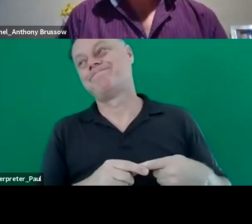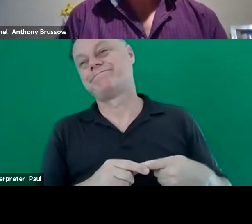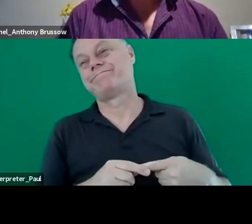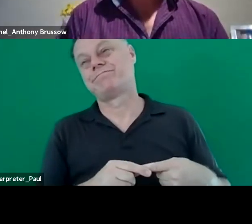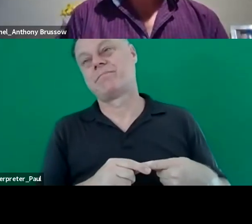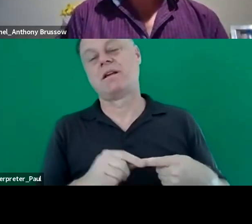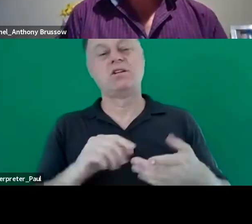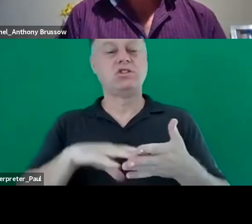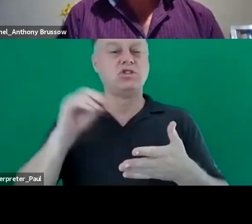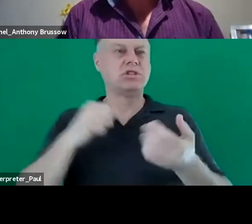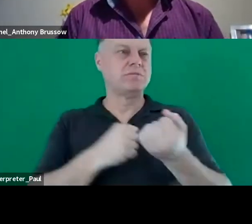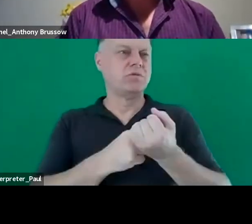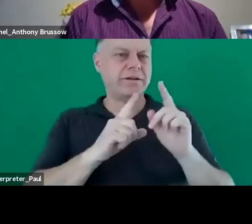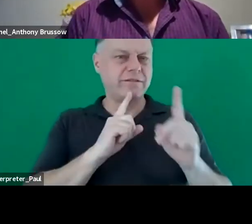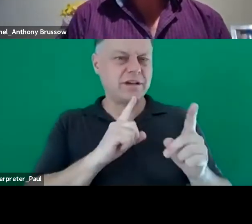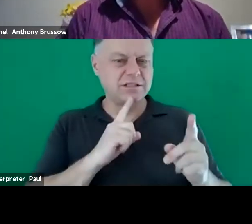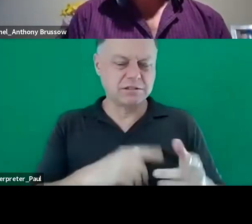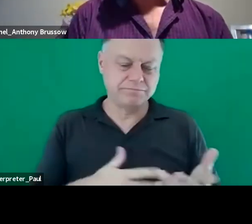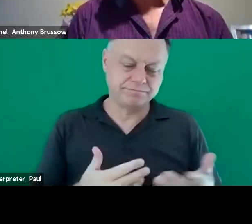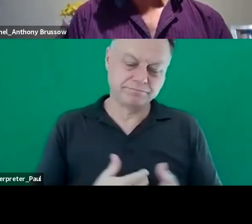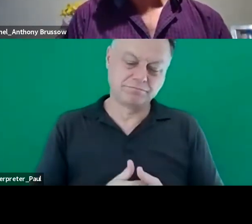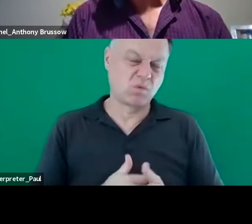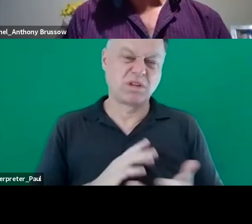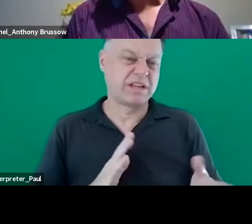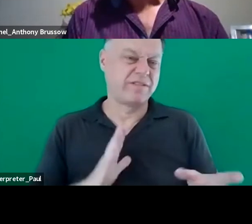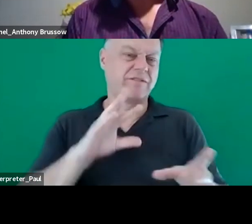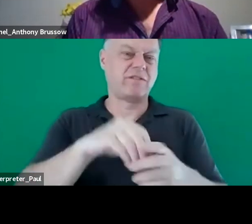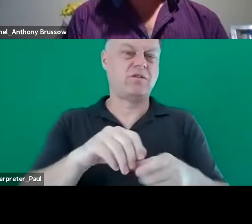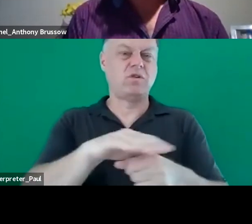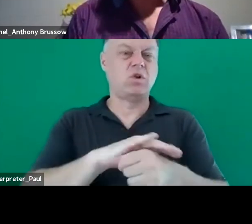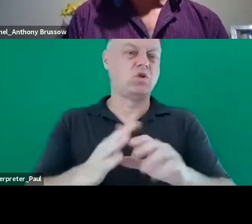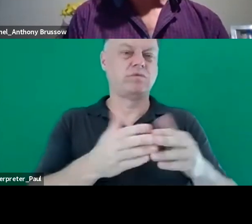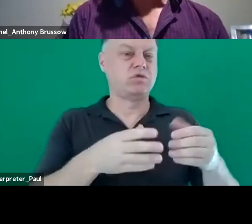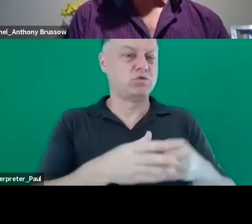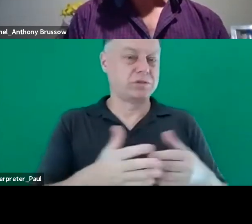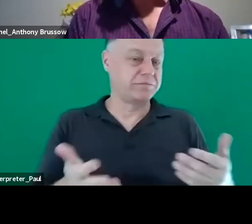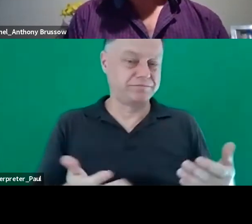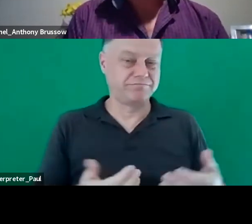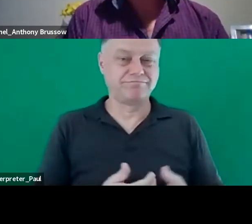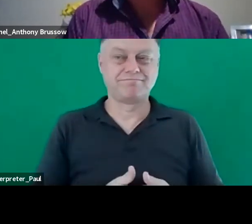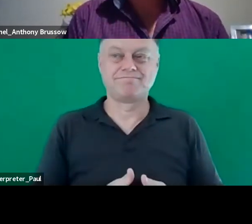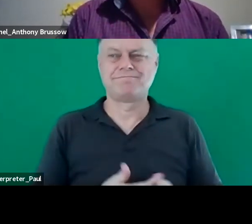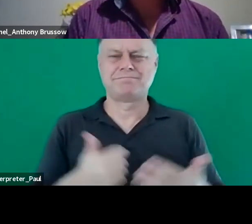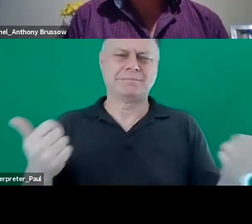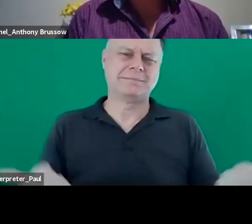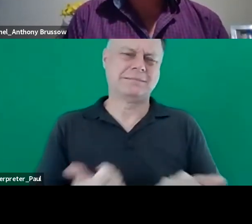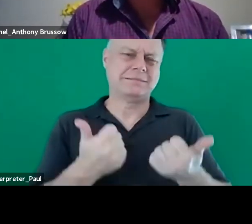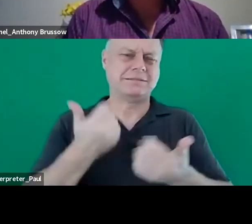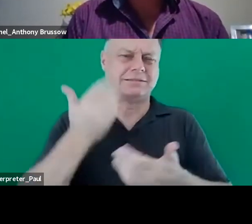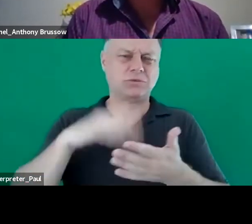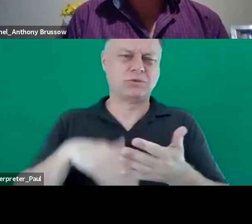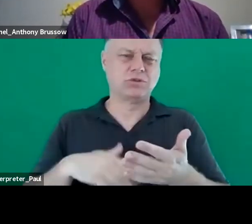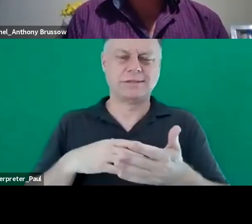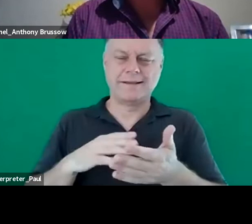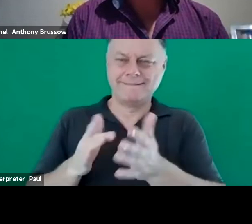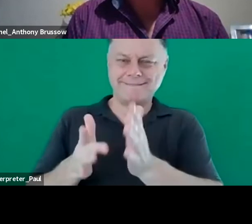support advisor or just getting involved in the local community groups that they've got a wealth of experience that you can maybe